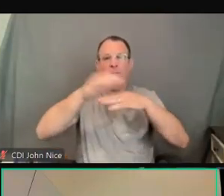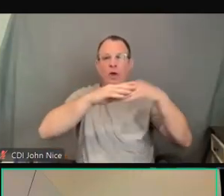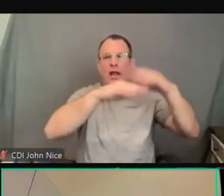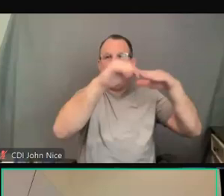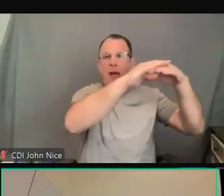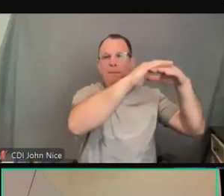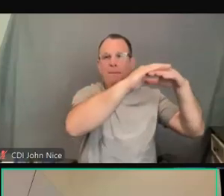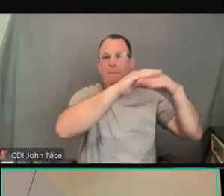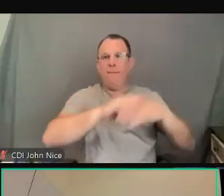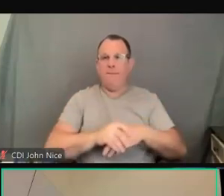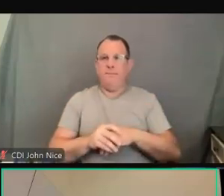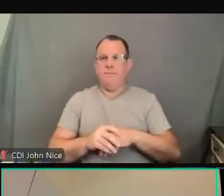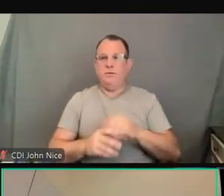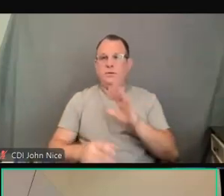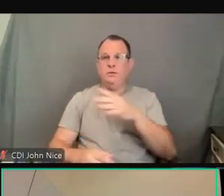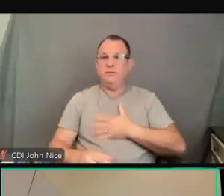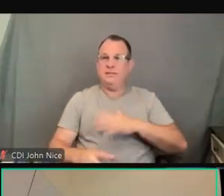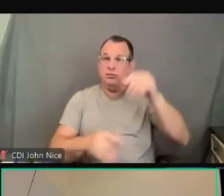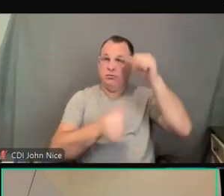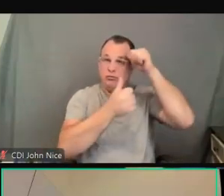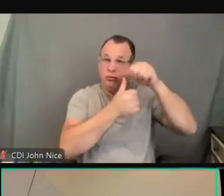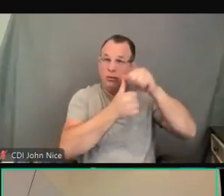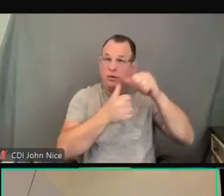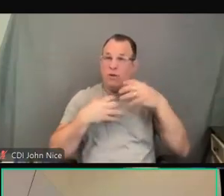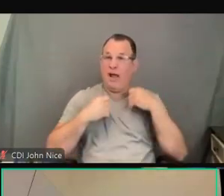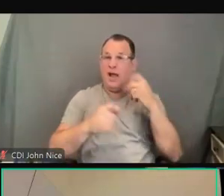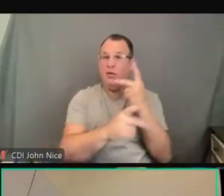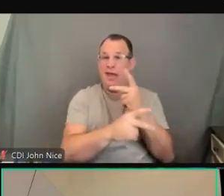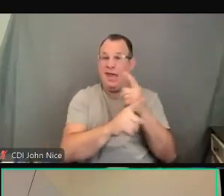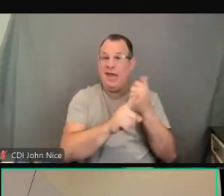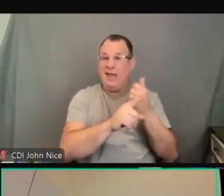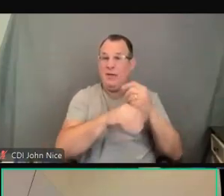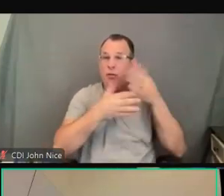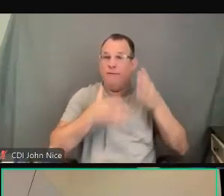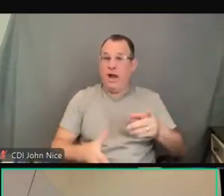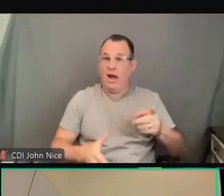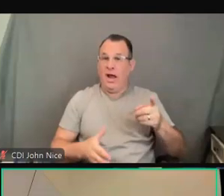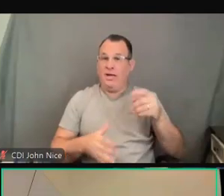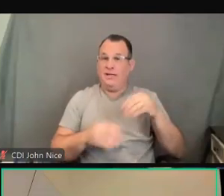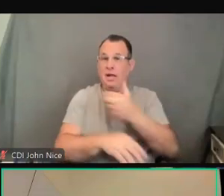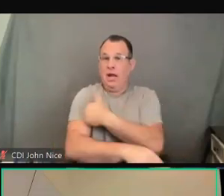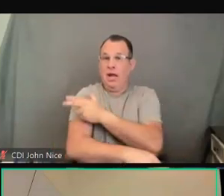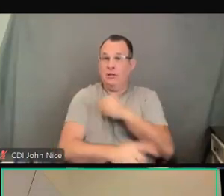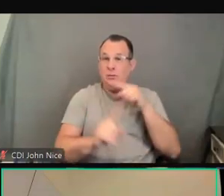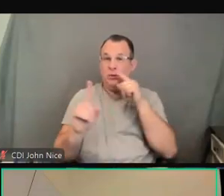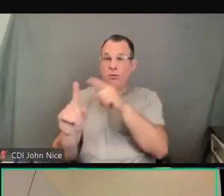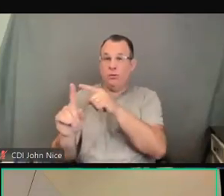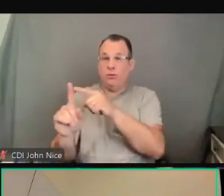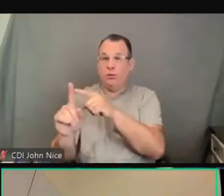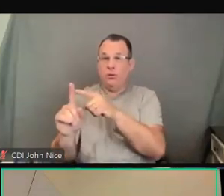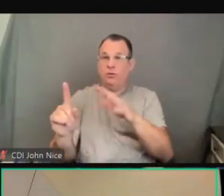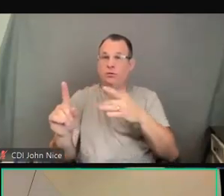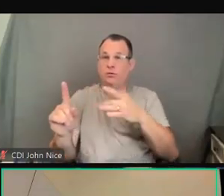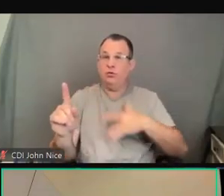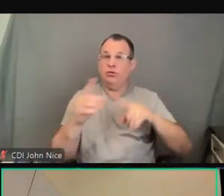in mind that health care providers, hospitals in particular, typically start with consent.